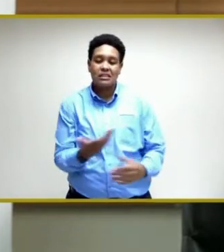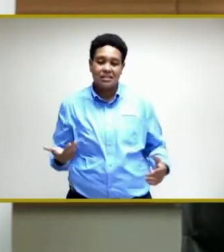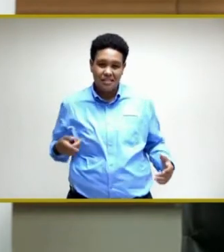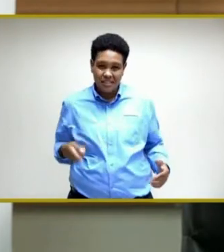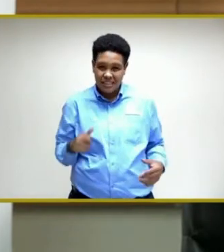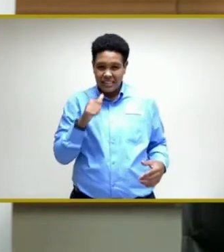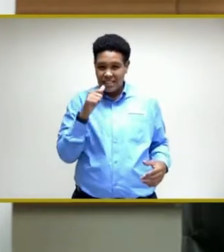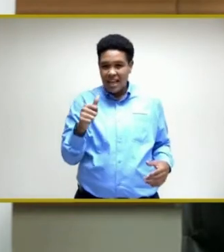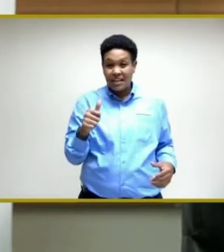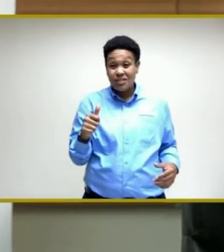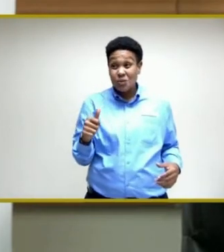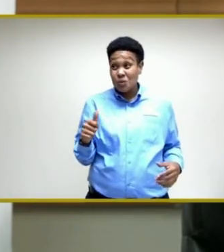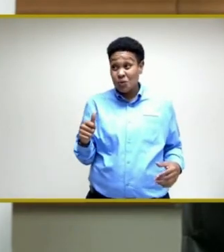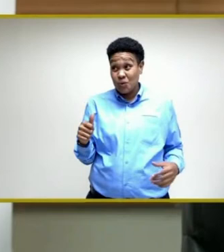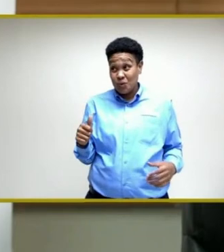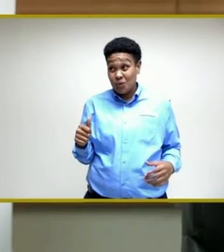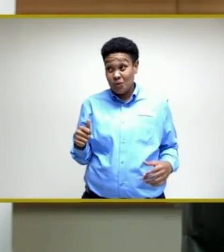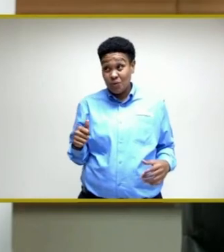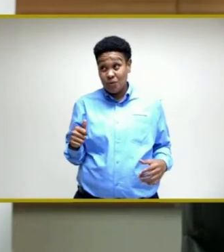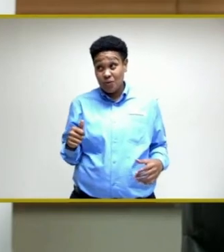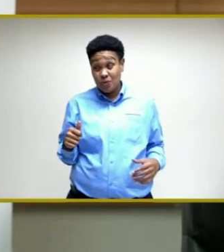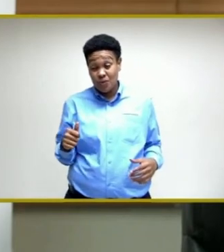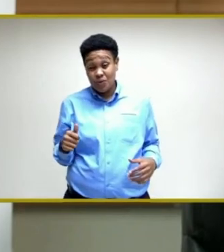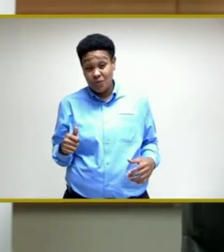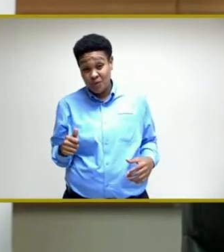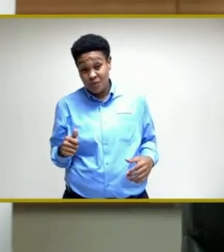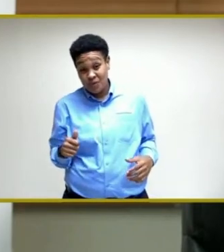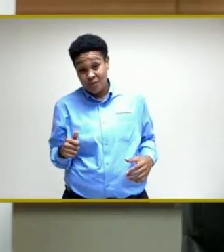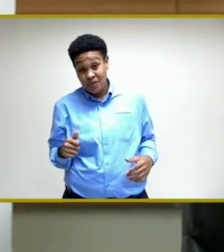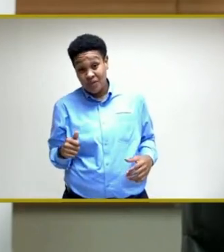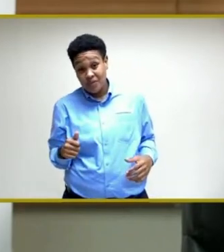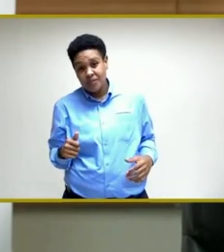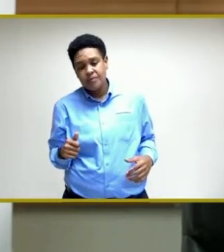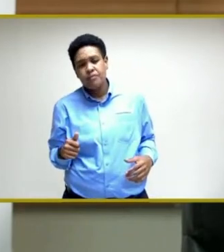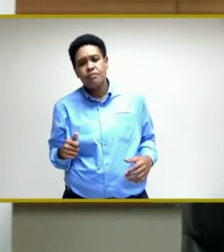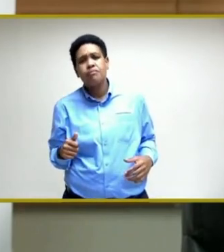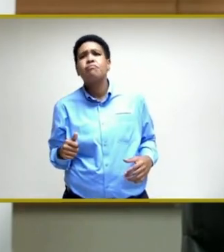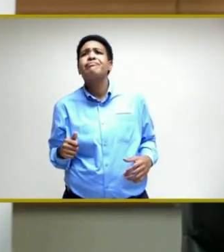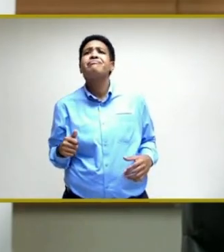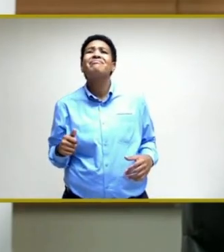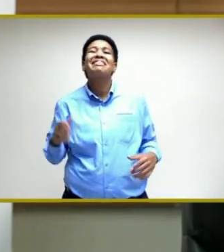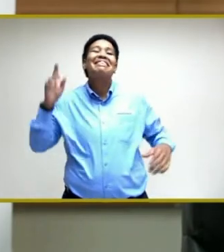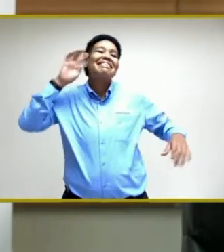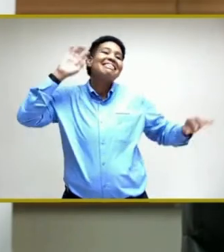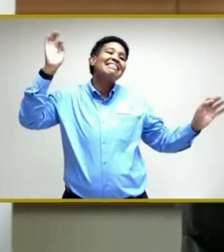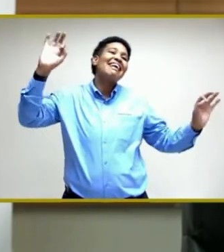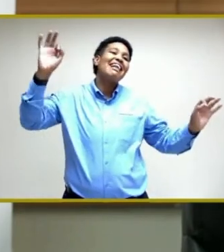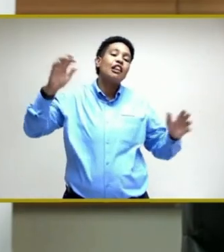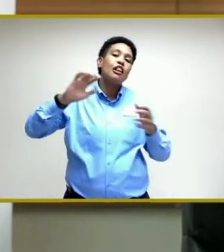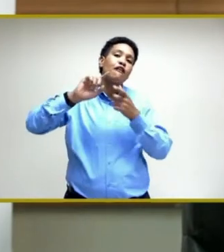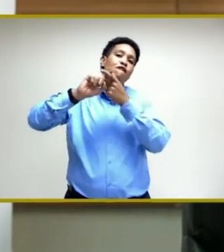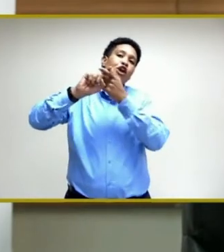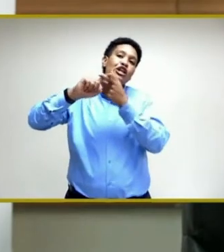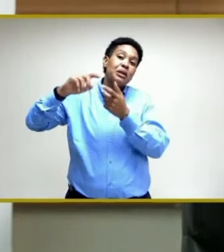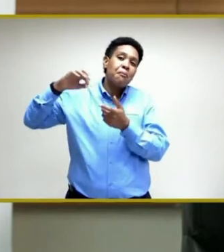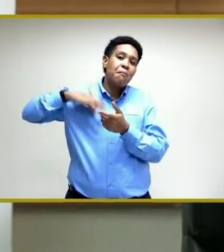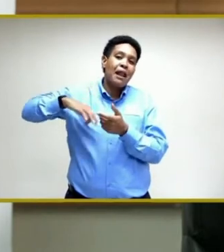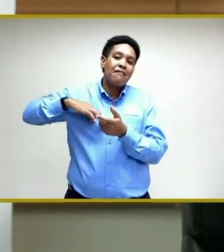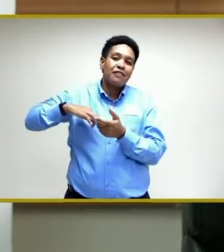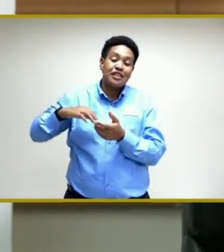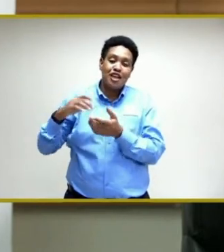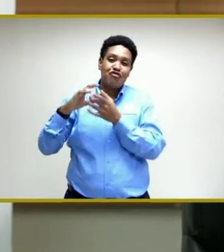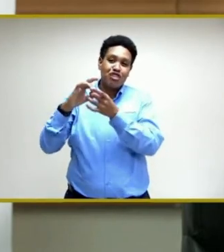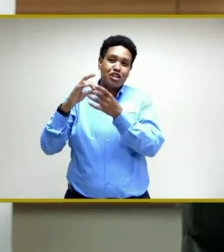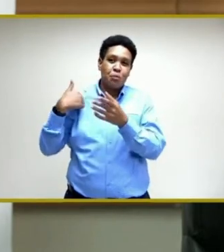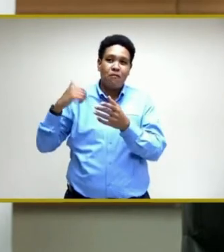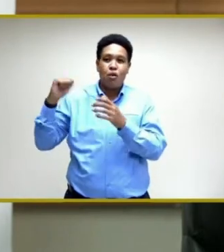this is not to devalue in any way the friendship, the relationship, and the benefits that we have derived. We are very happy